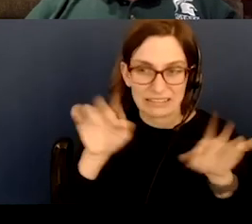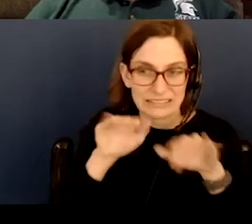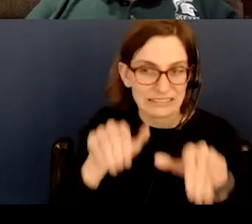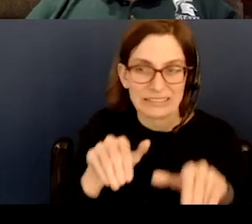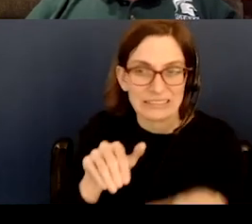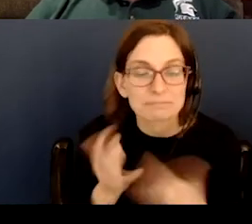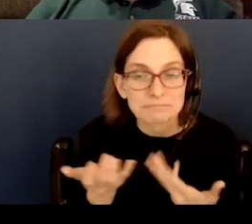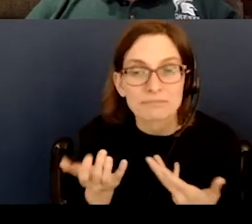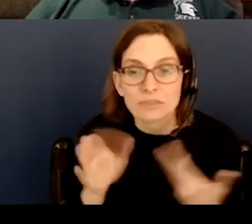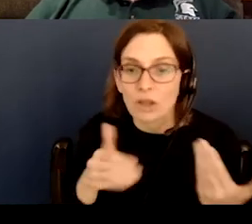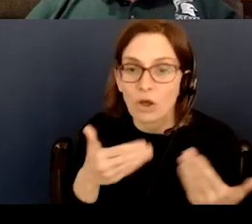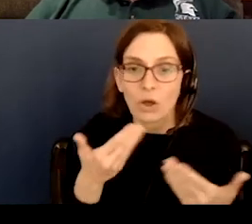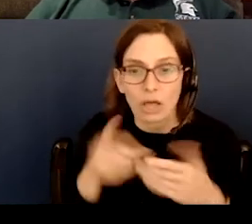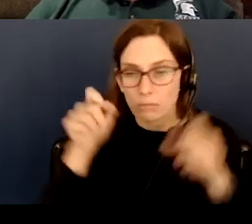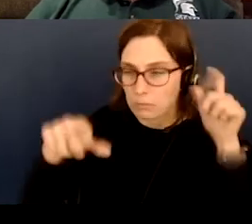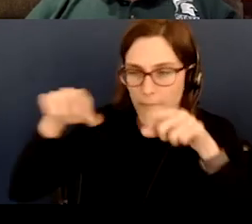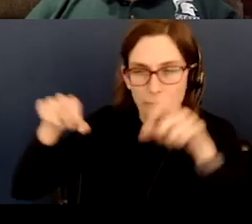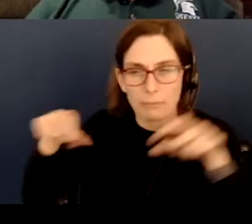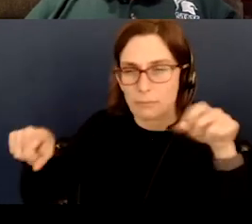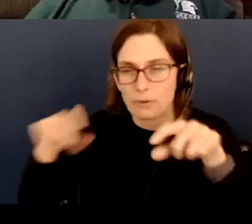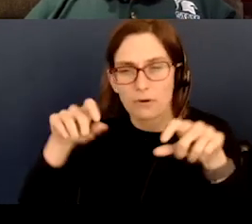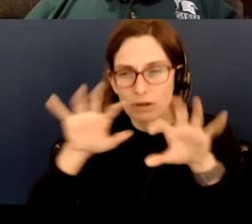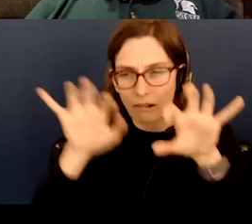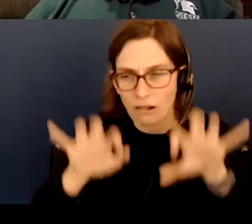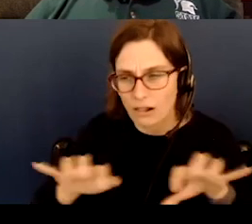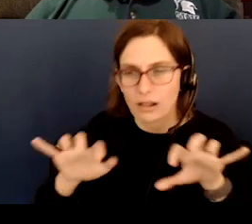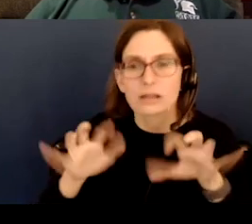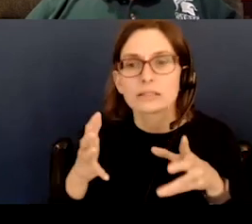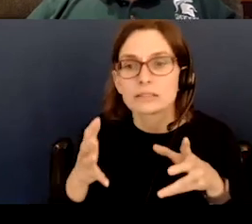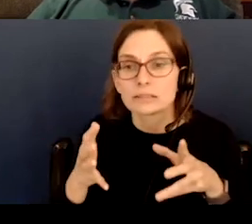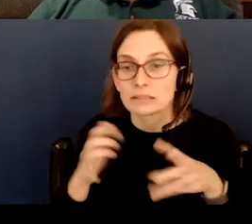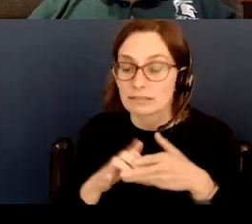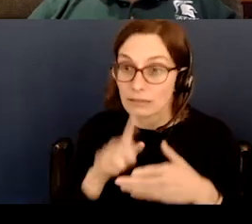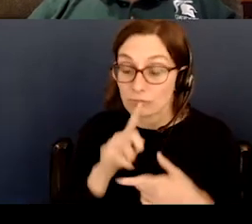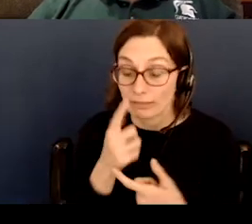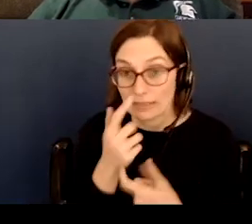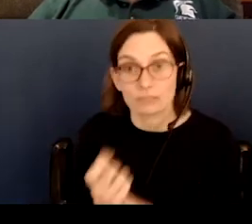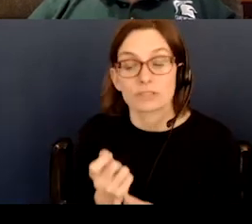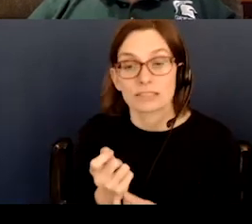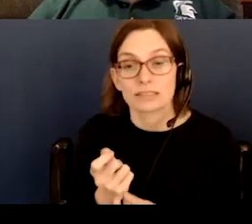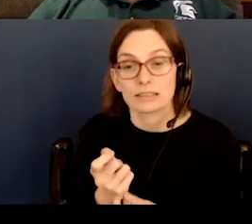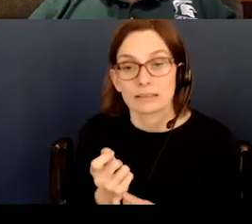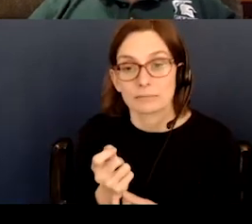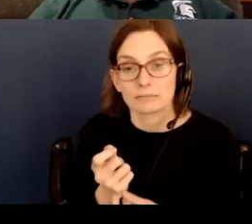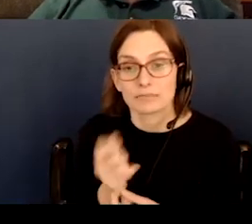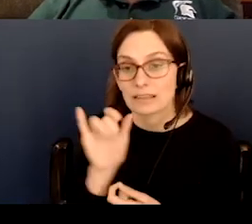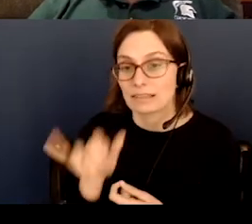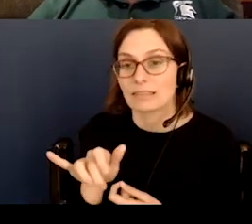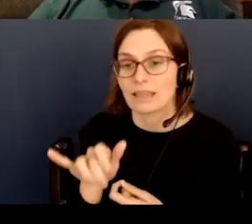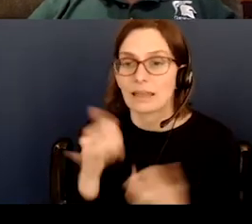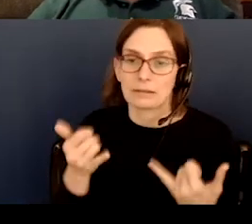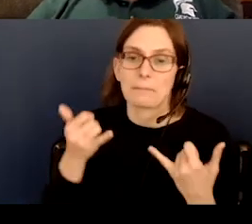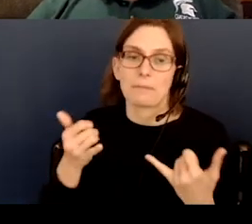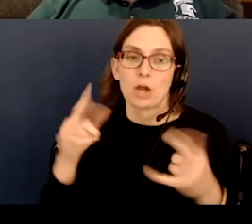entirely peppered. And that was very interesting. Now this is not a Luna three image. This is a modern